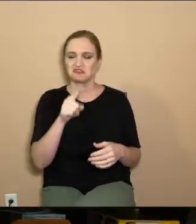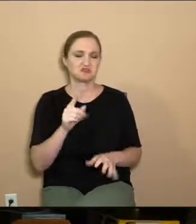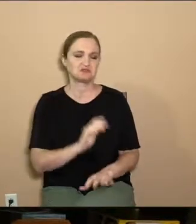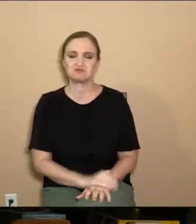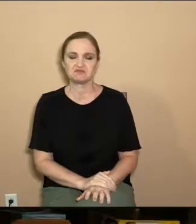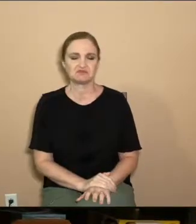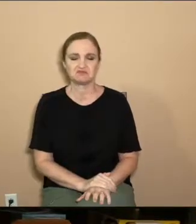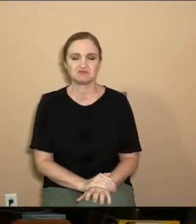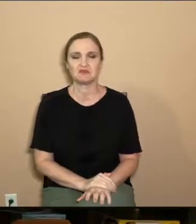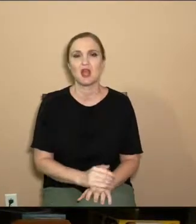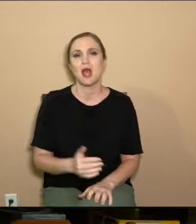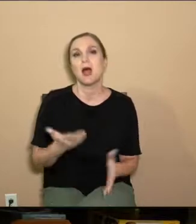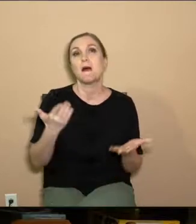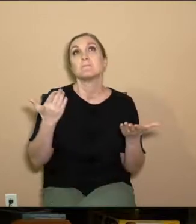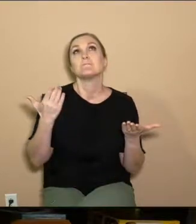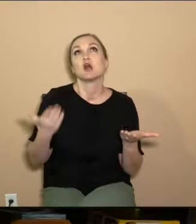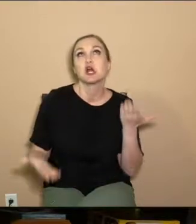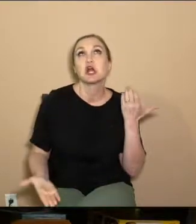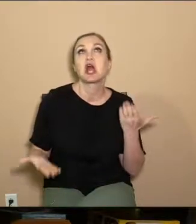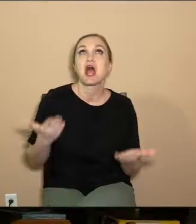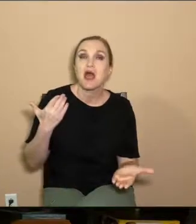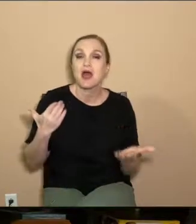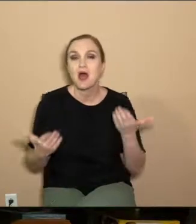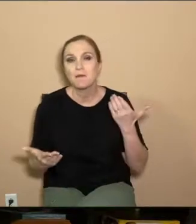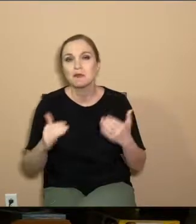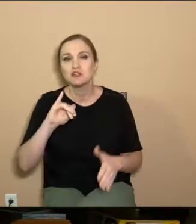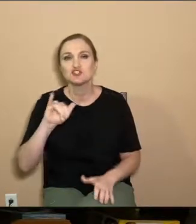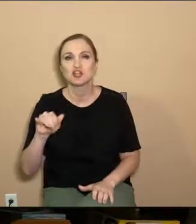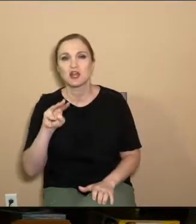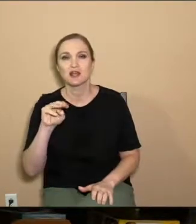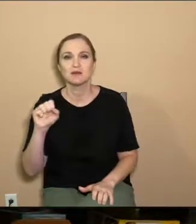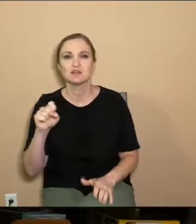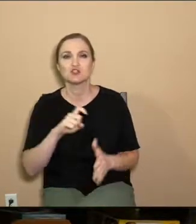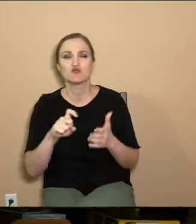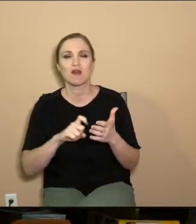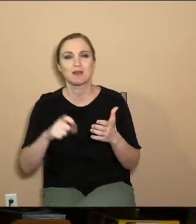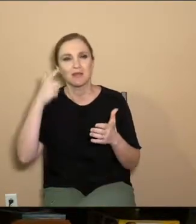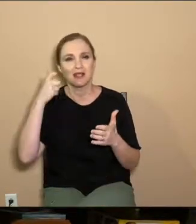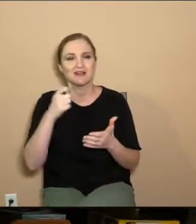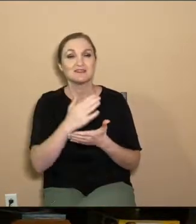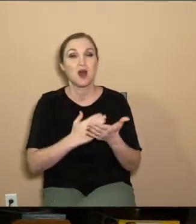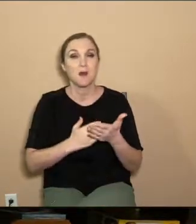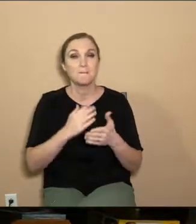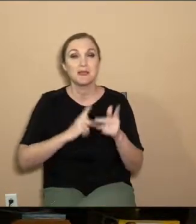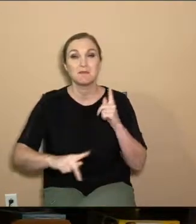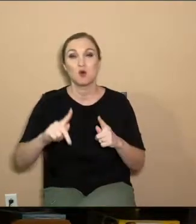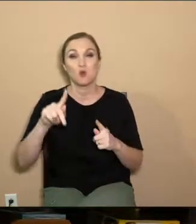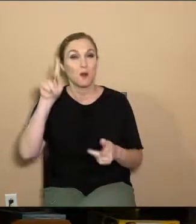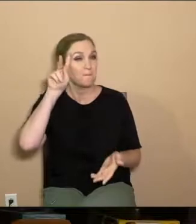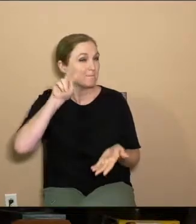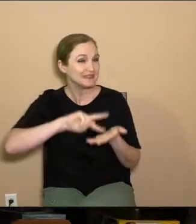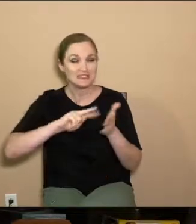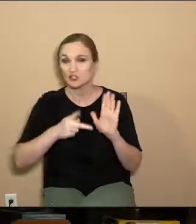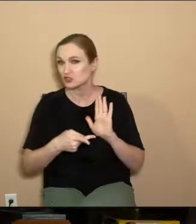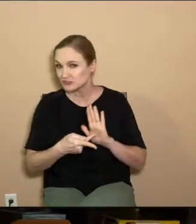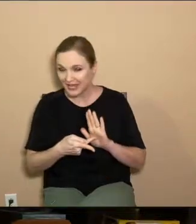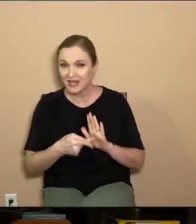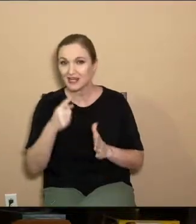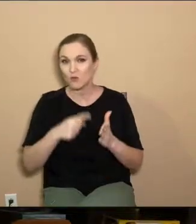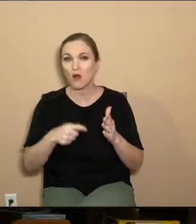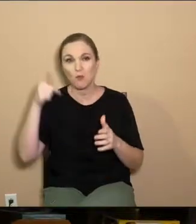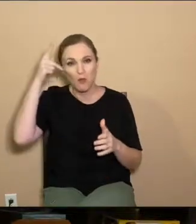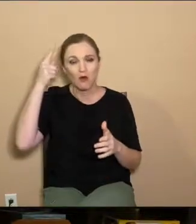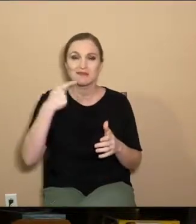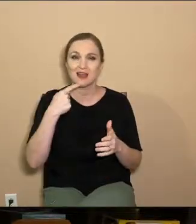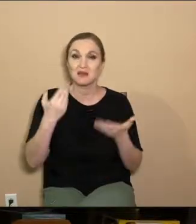case. You know, perhaps James is writing because some were misunderstanding what Paul was writing